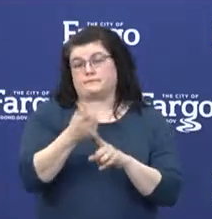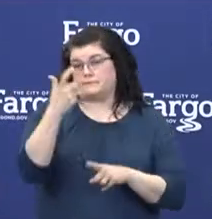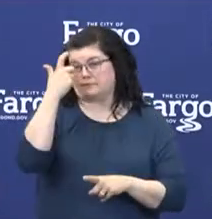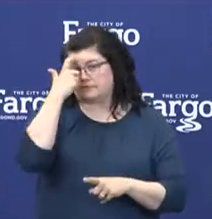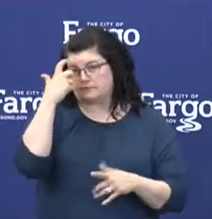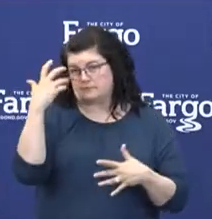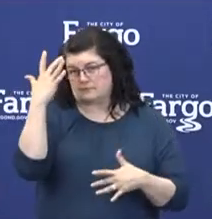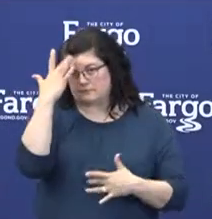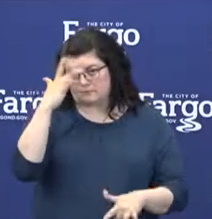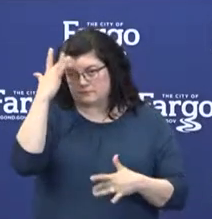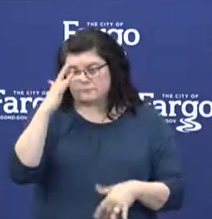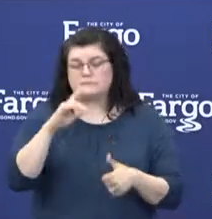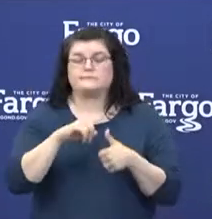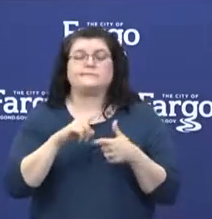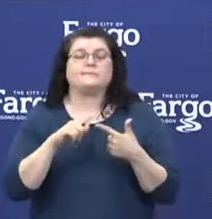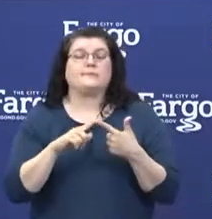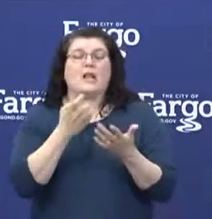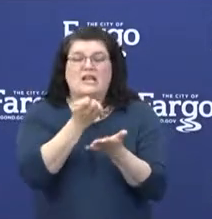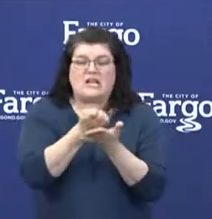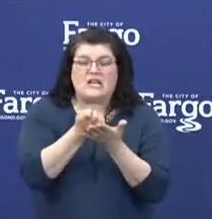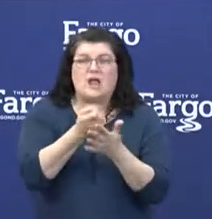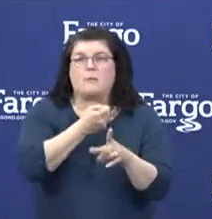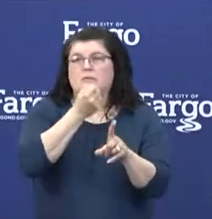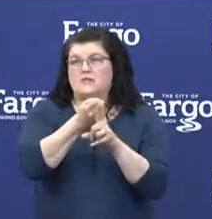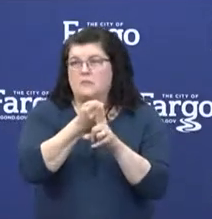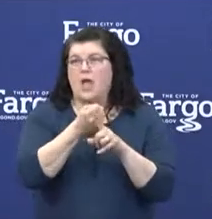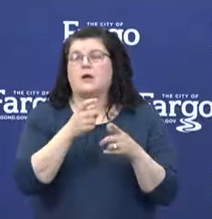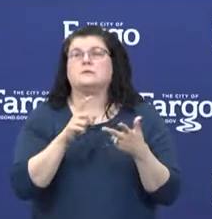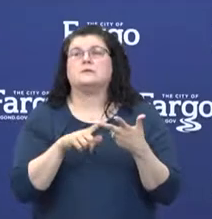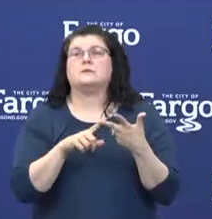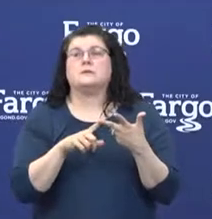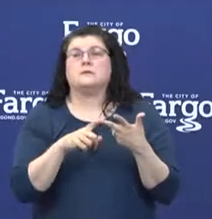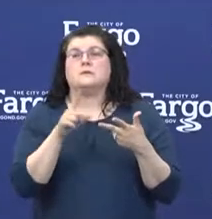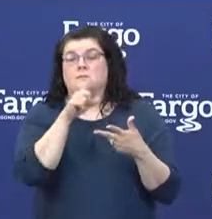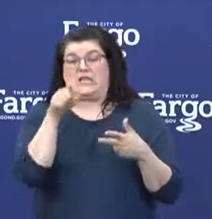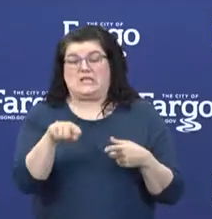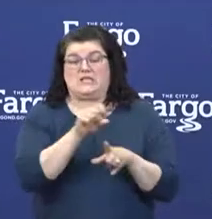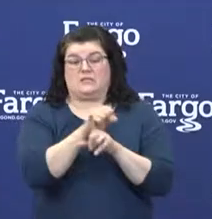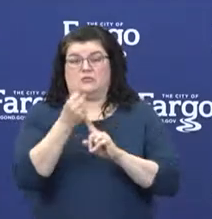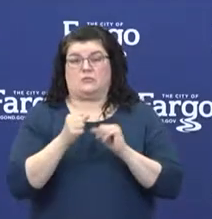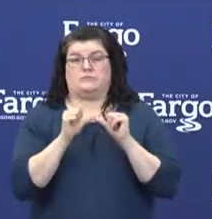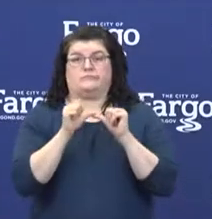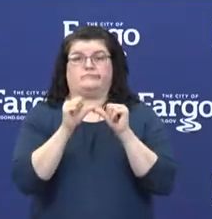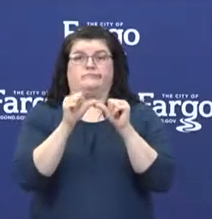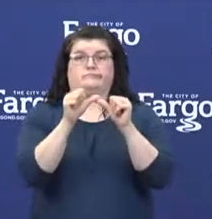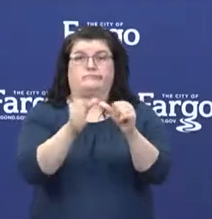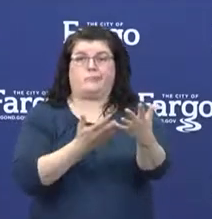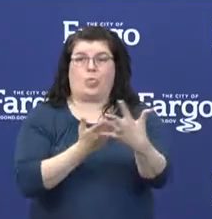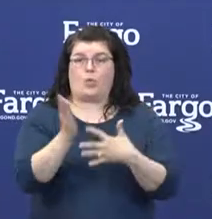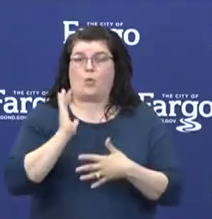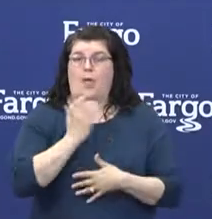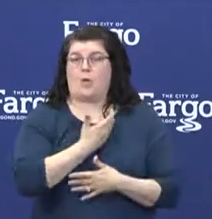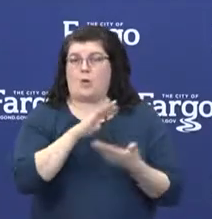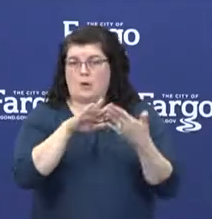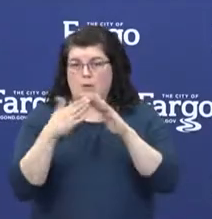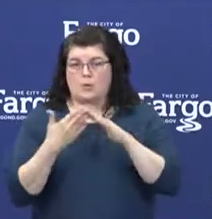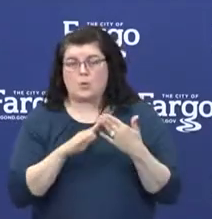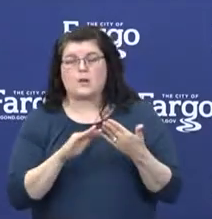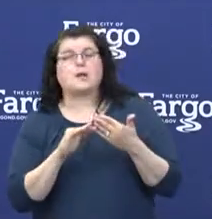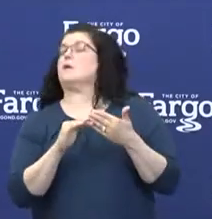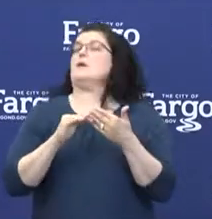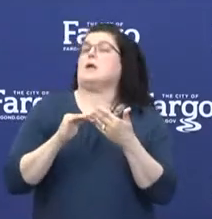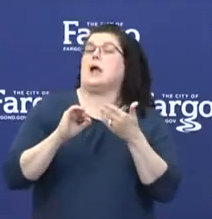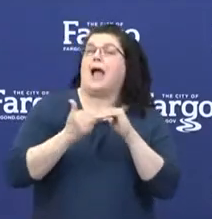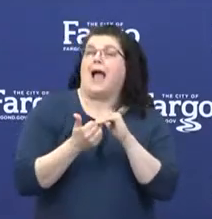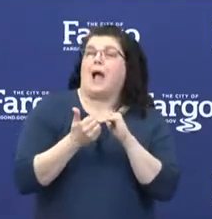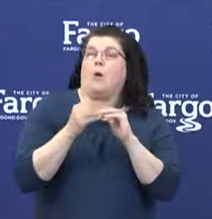impact that as this condition continues to work through our community, the impact that it can